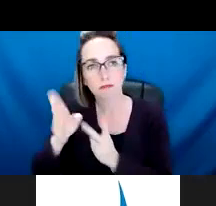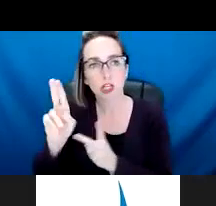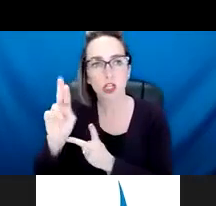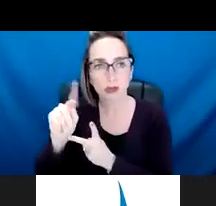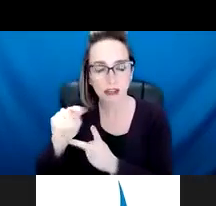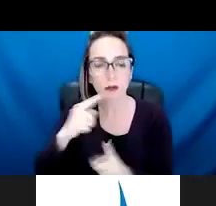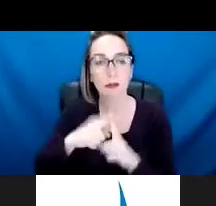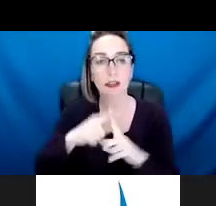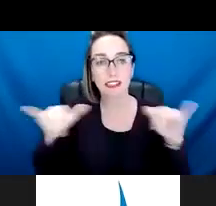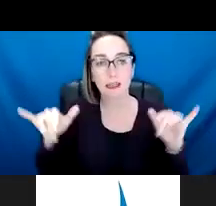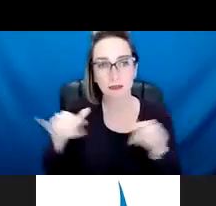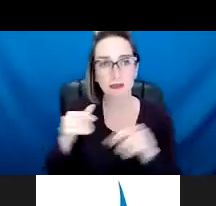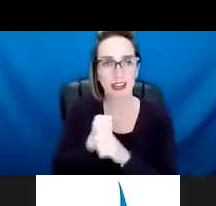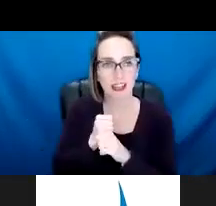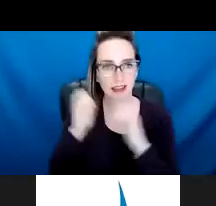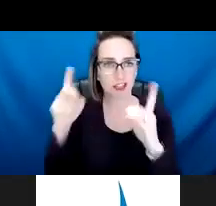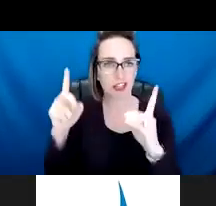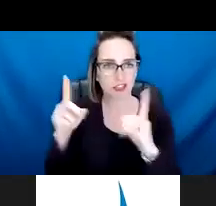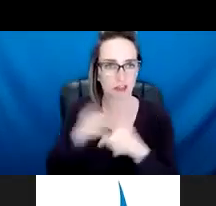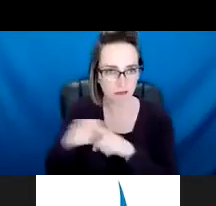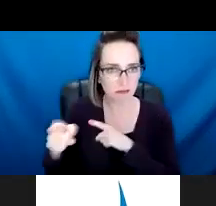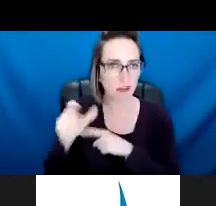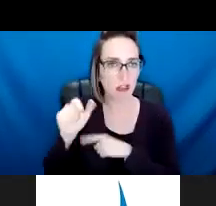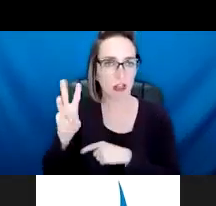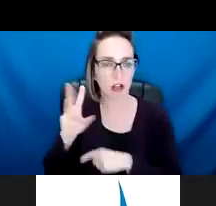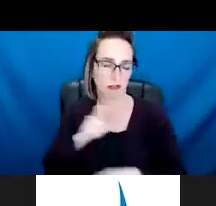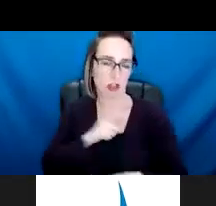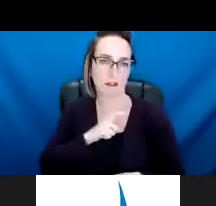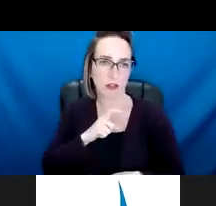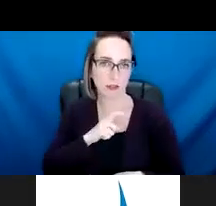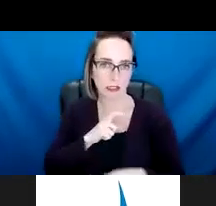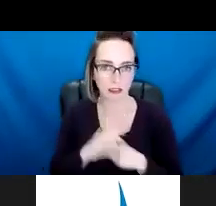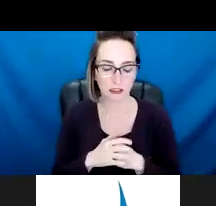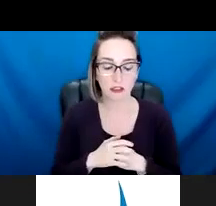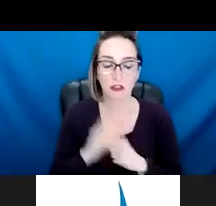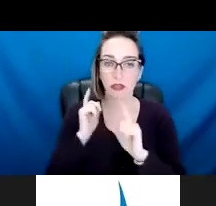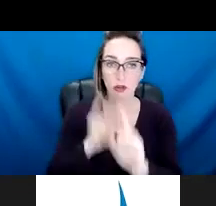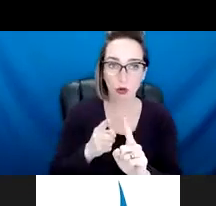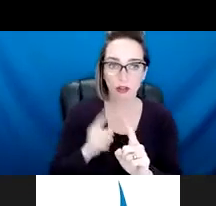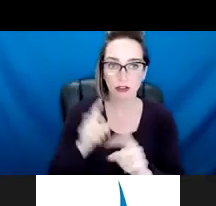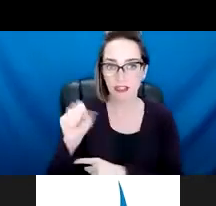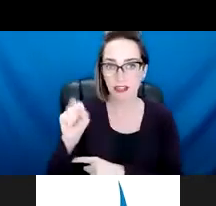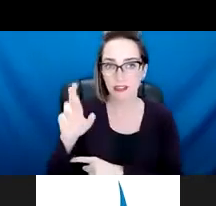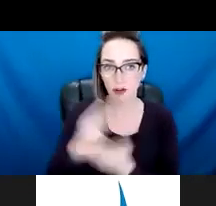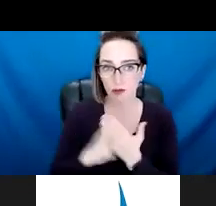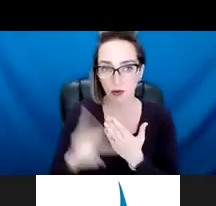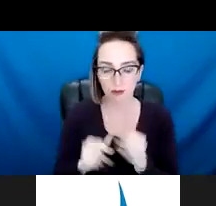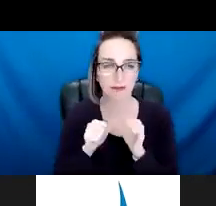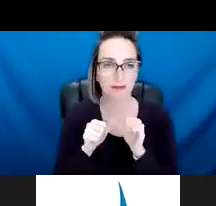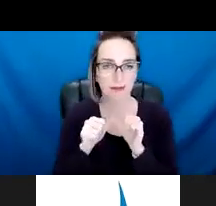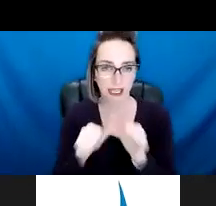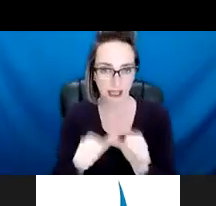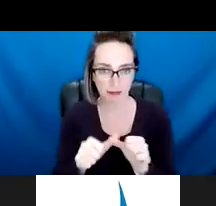getting their education in law enforcement. And the goal in the CSO program is to continue with that, with their